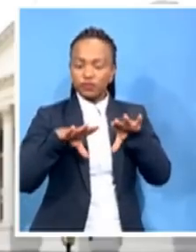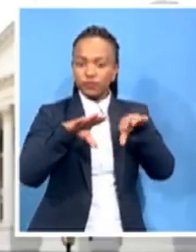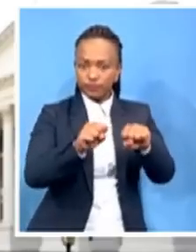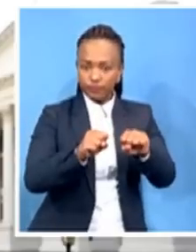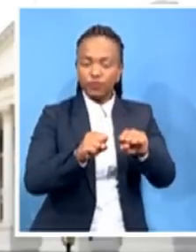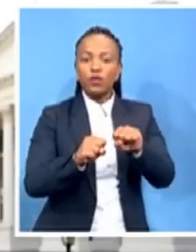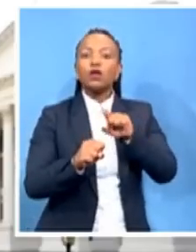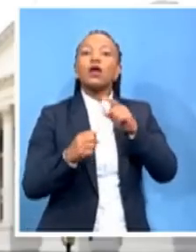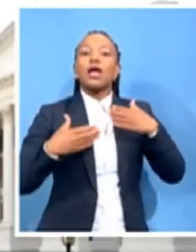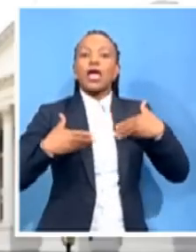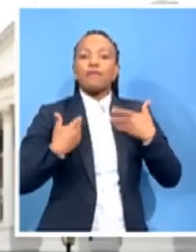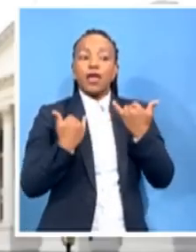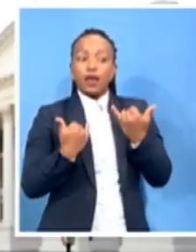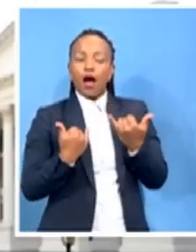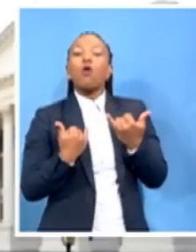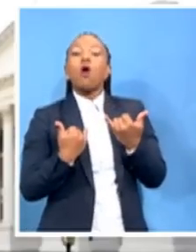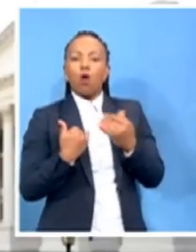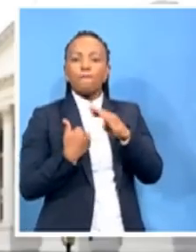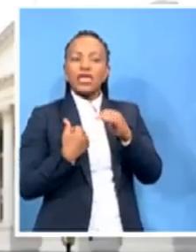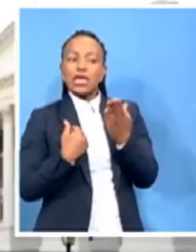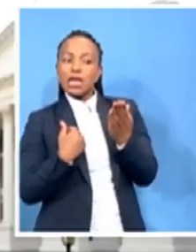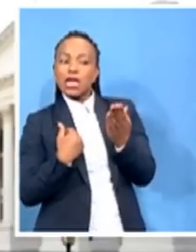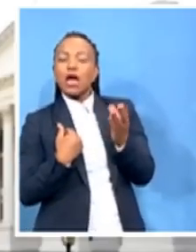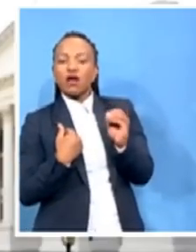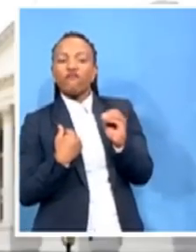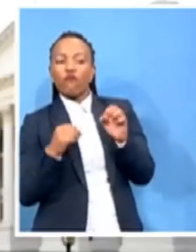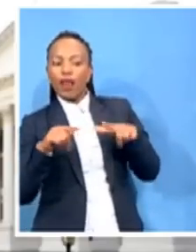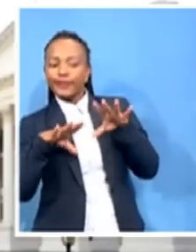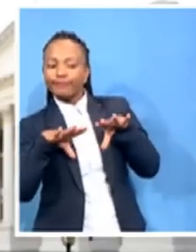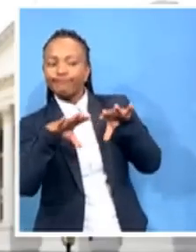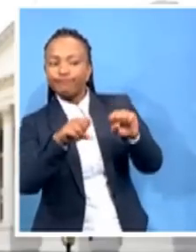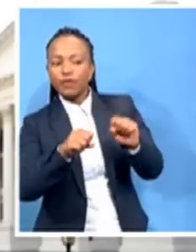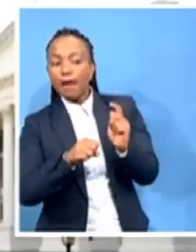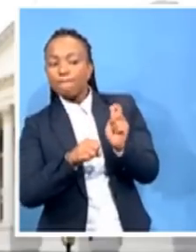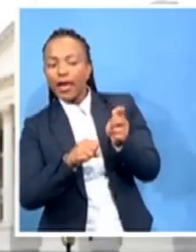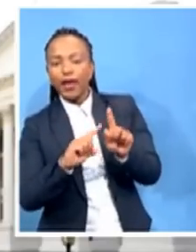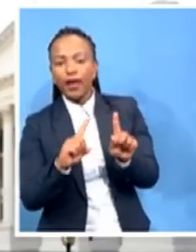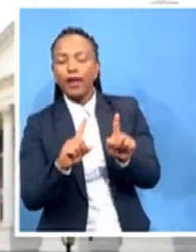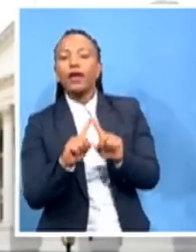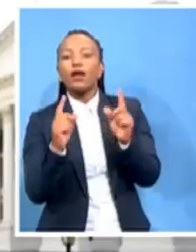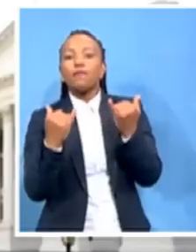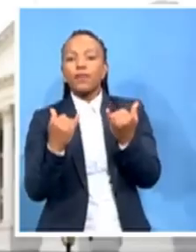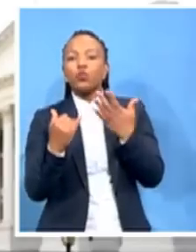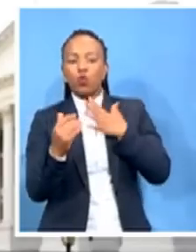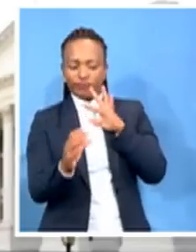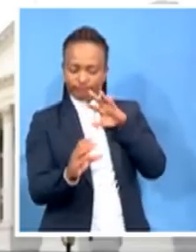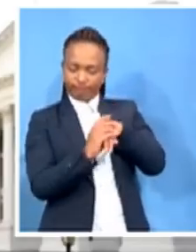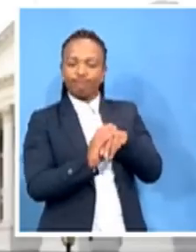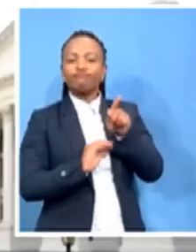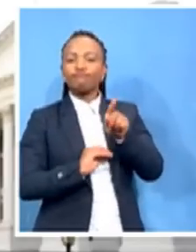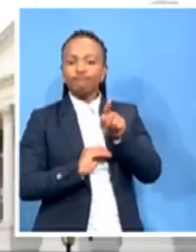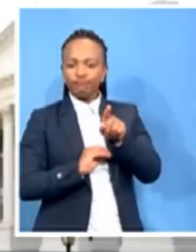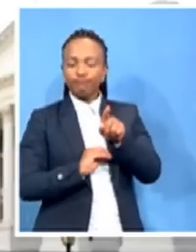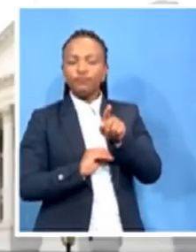of land without compensation. That's what we want to do because we want to play a role also in the farming